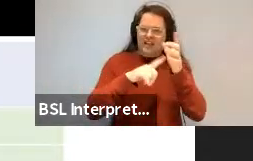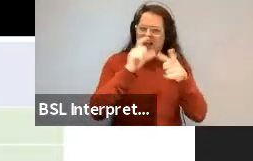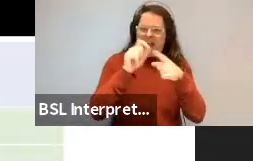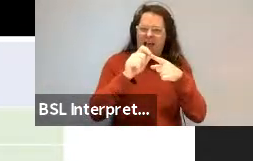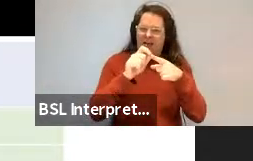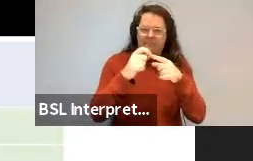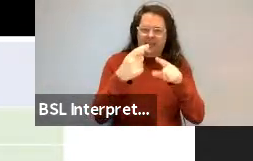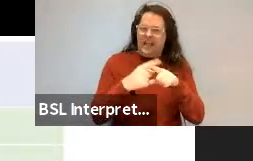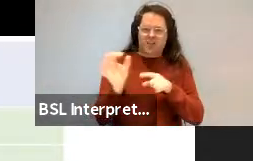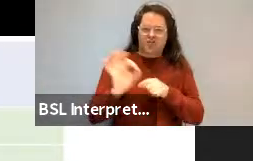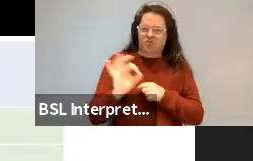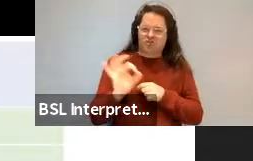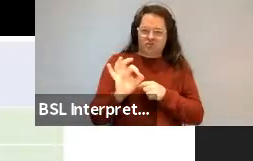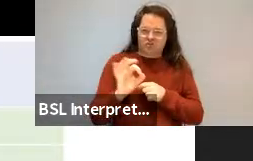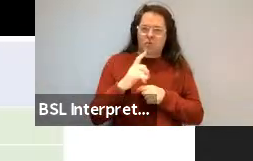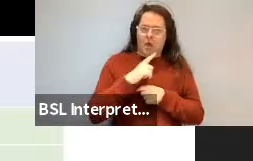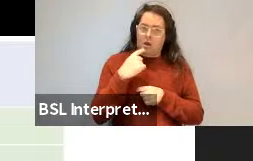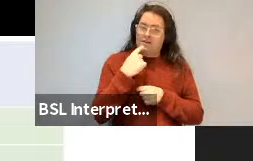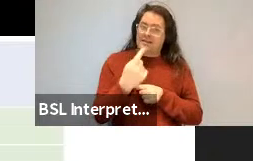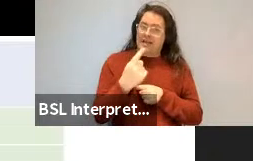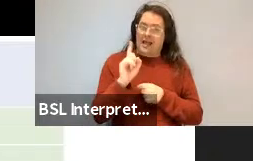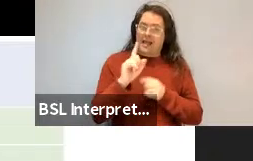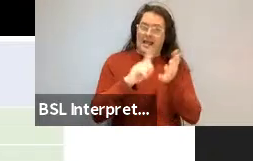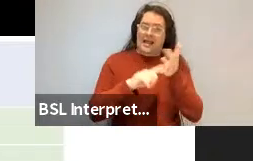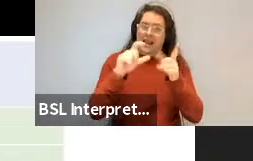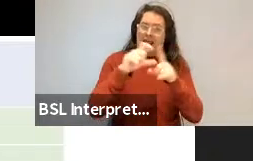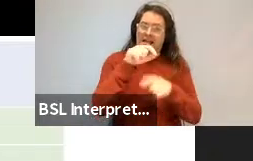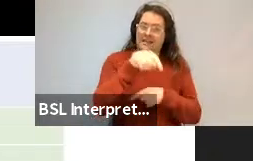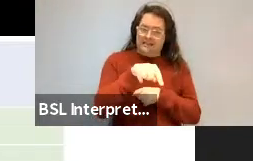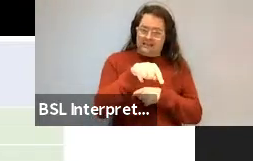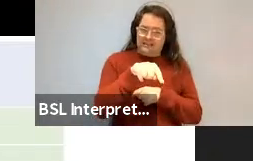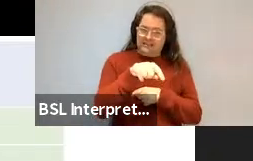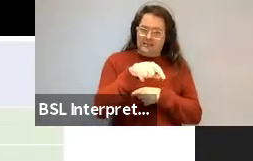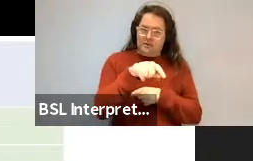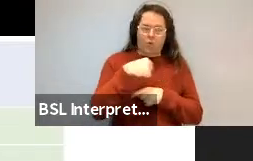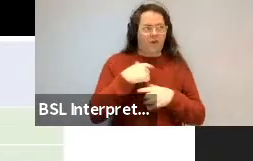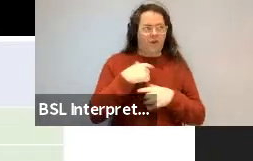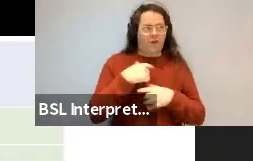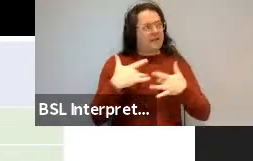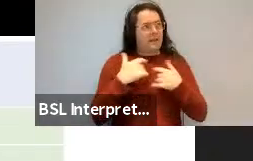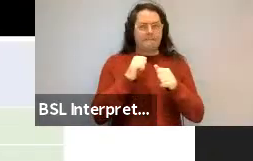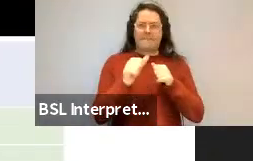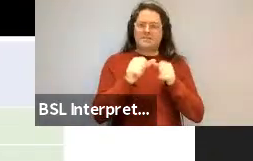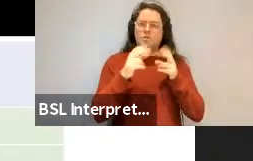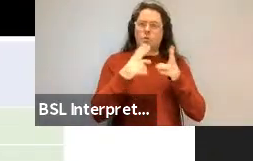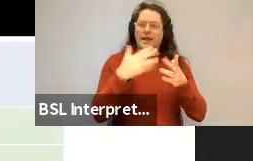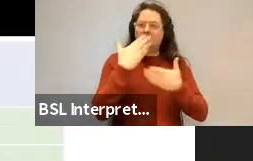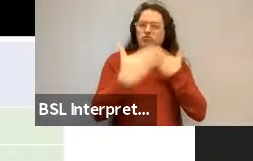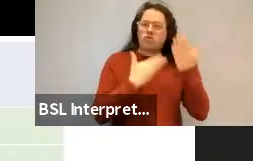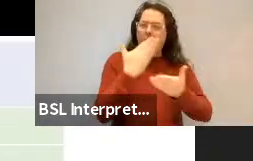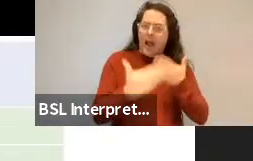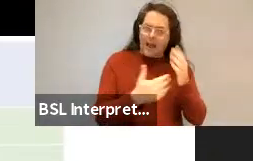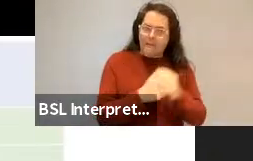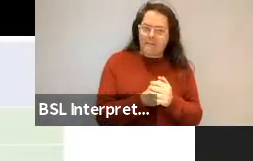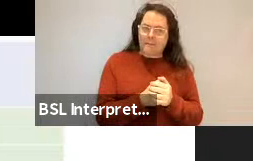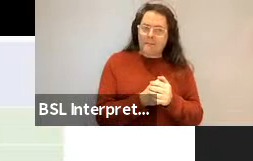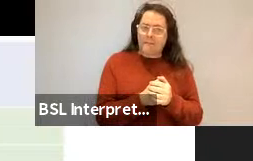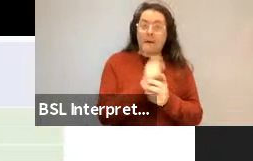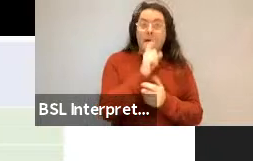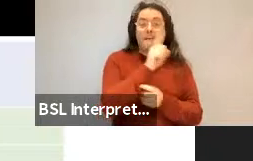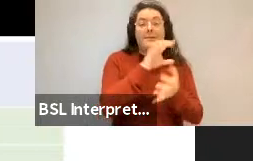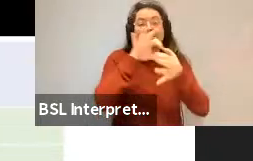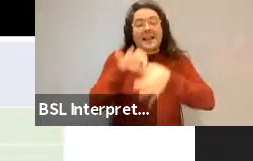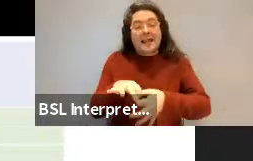was that we call it a lid, meaning there's a better way to describe this. But notice that in the context of the experiment,